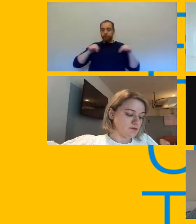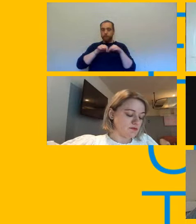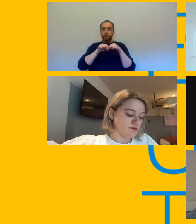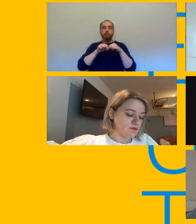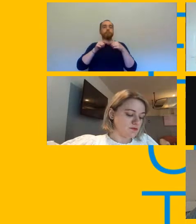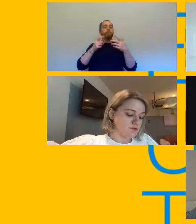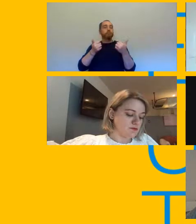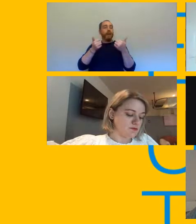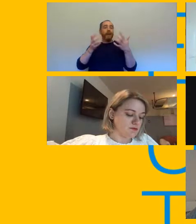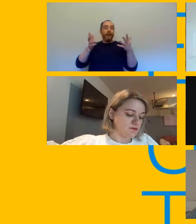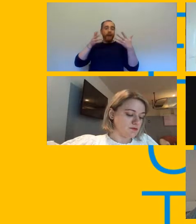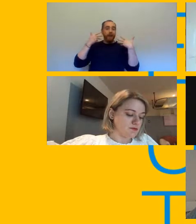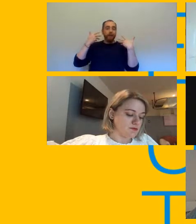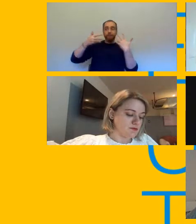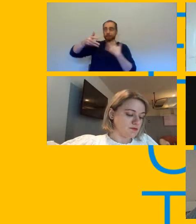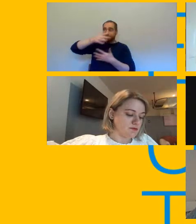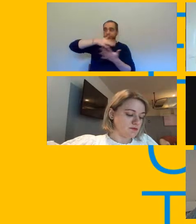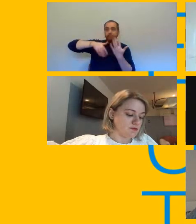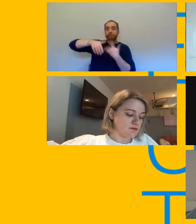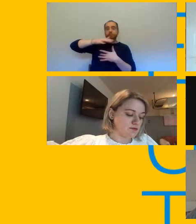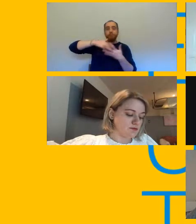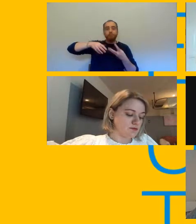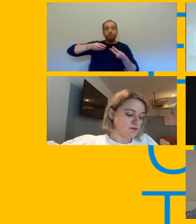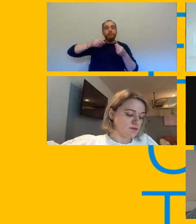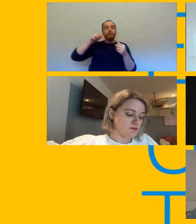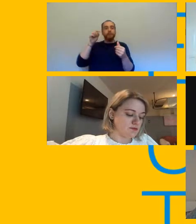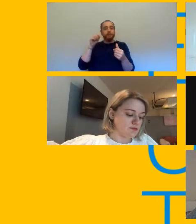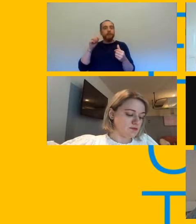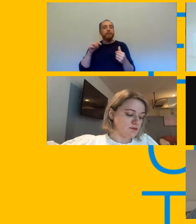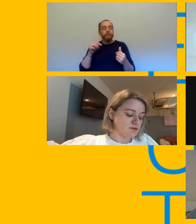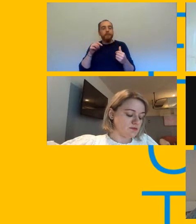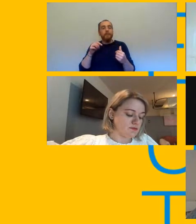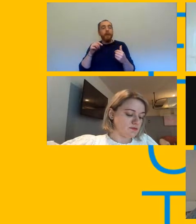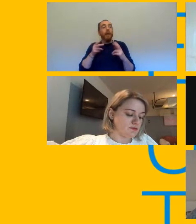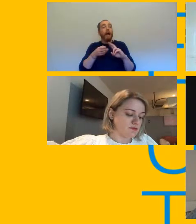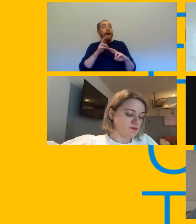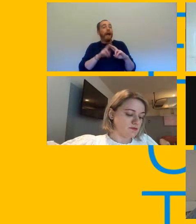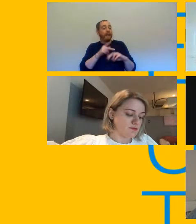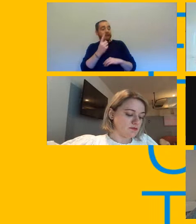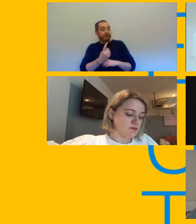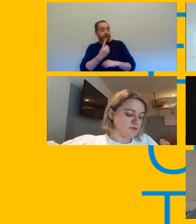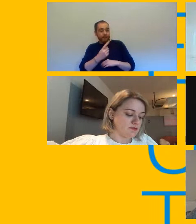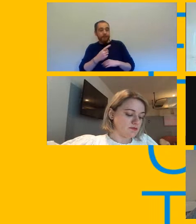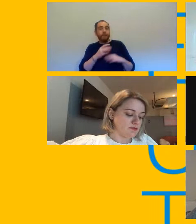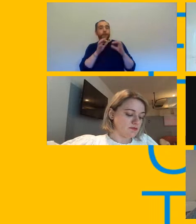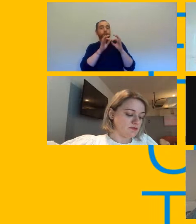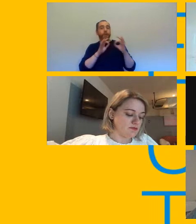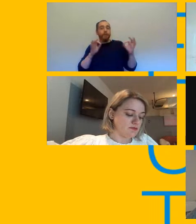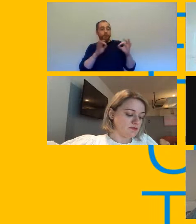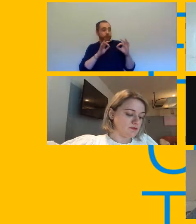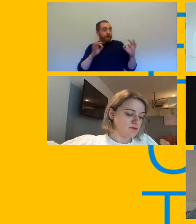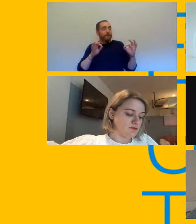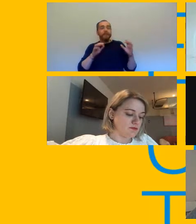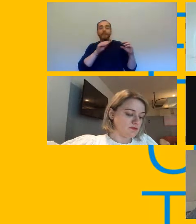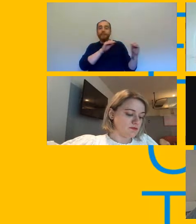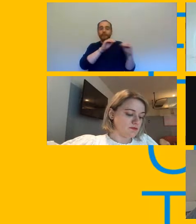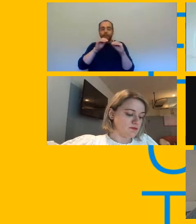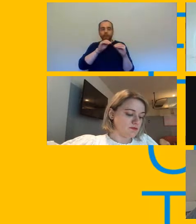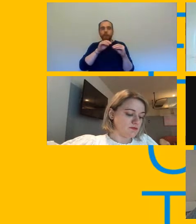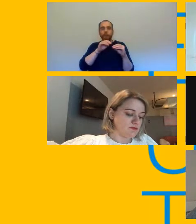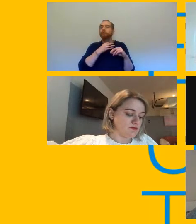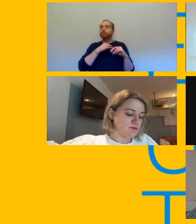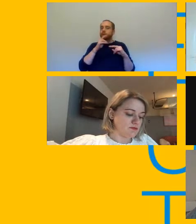and taking place so you know if you're at increased risk as a music teacher for various reasons it might be aerosol transmission poor